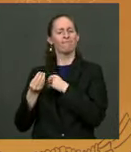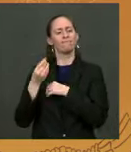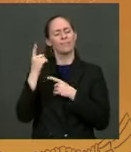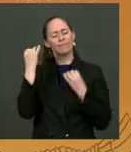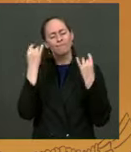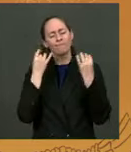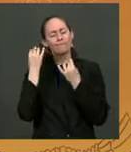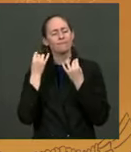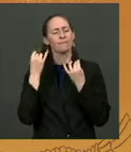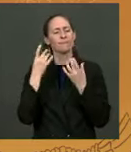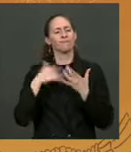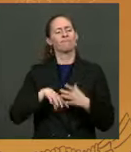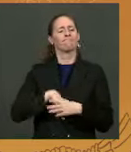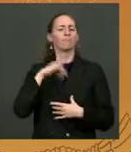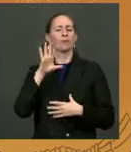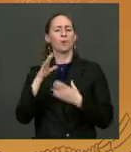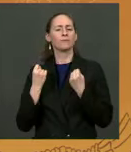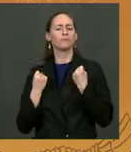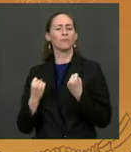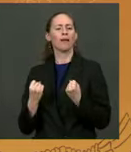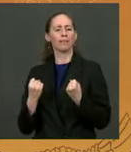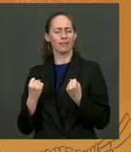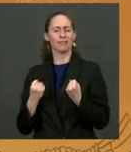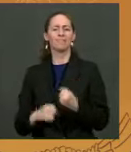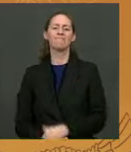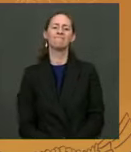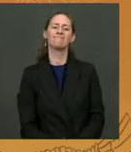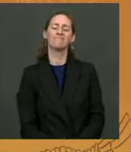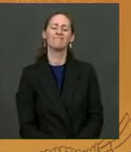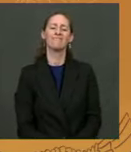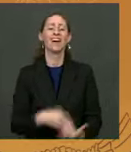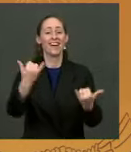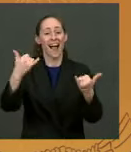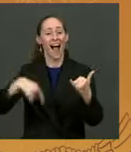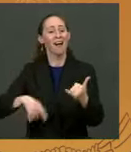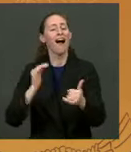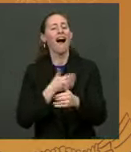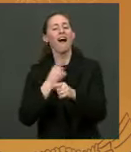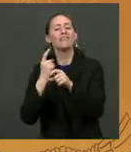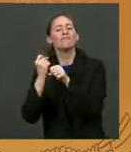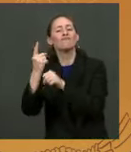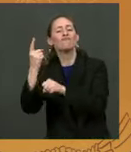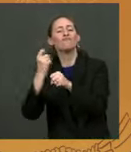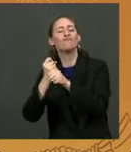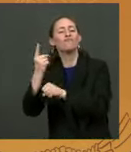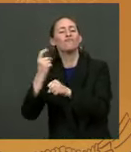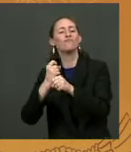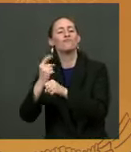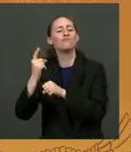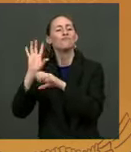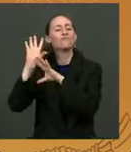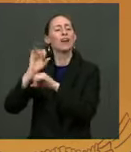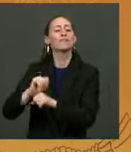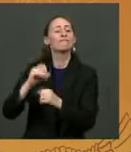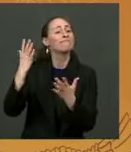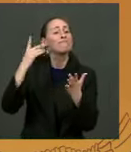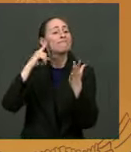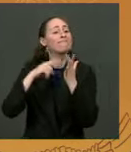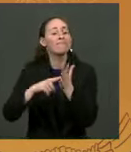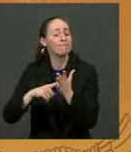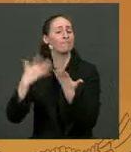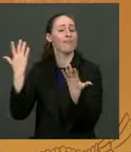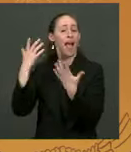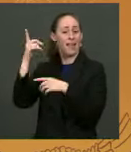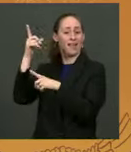cherished tradition, let's commit ourselves to what the psalmist wrote. He said, The Lord is my shield and my